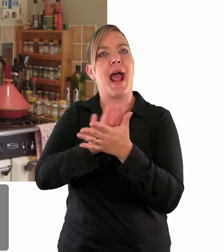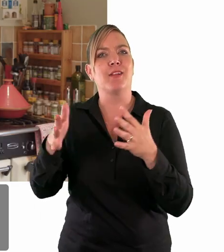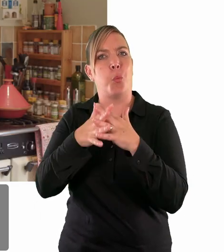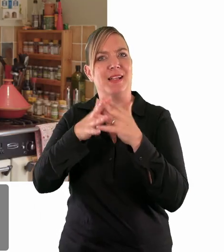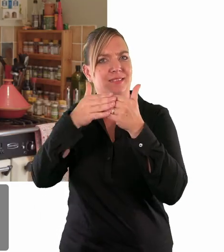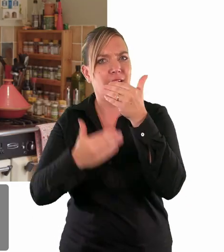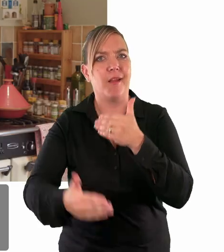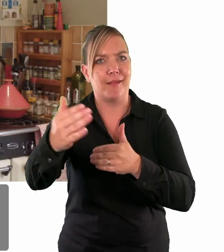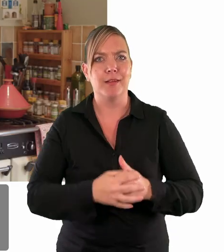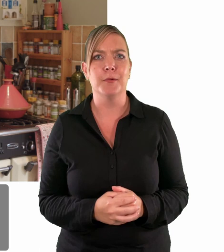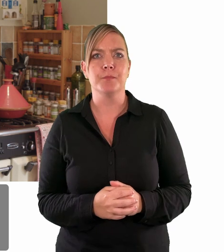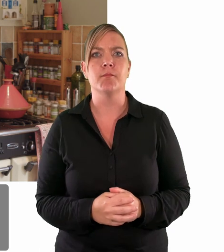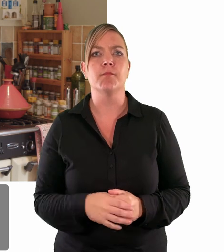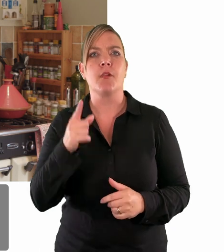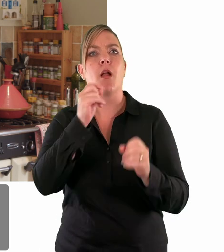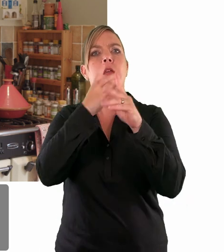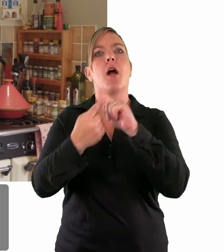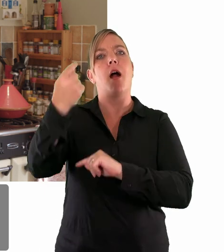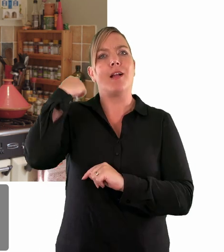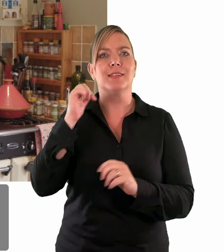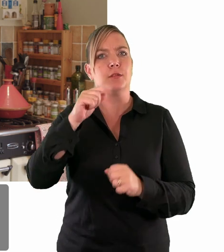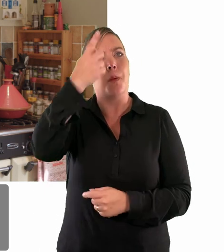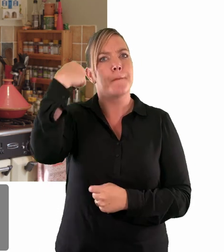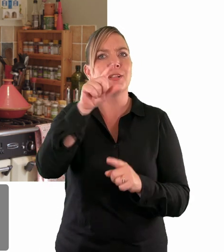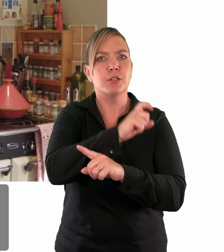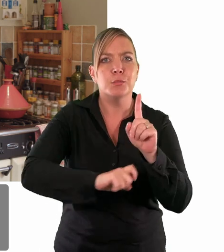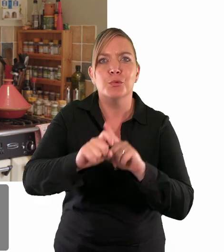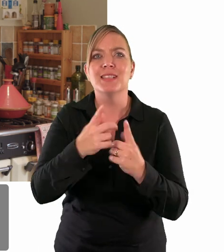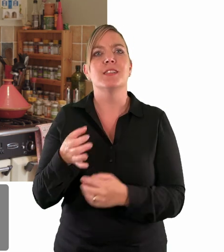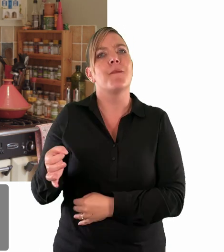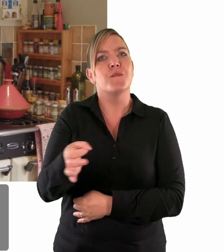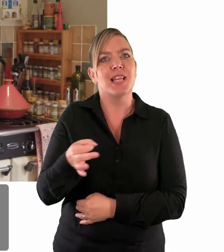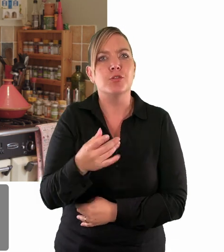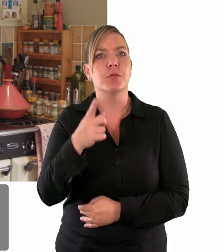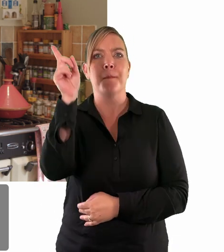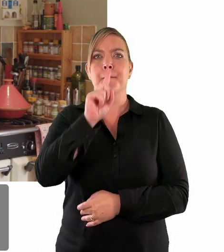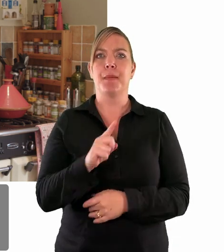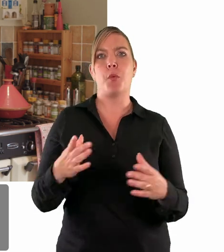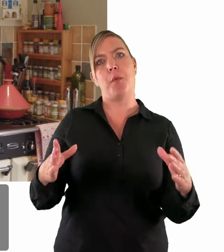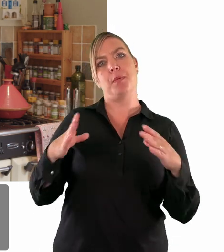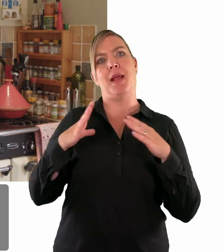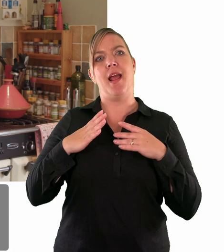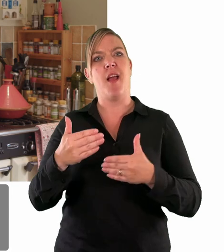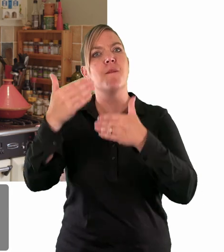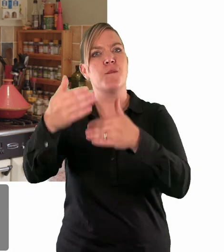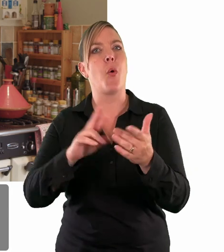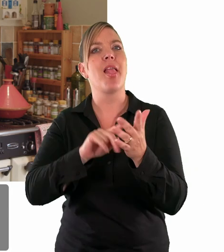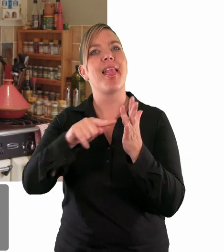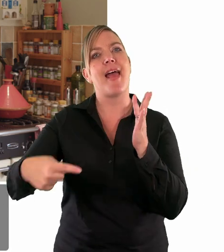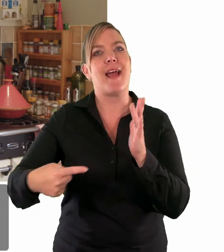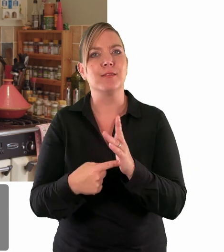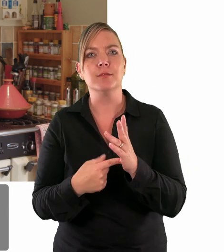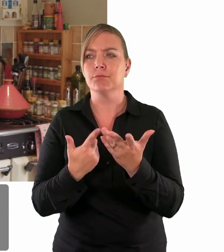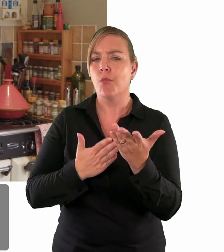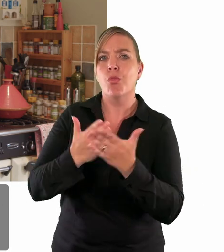idea was that in monastic communities and local villages that people would prepare for the season of Lent